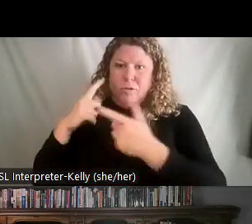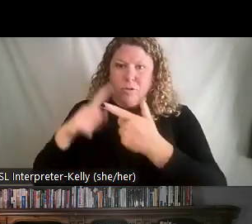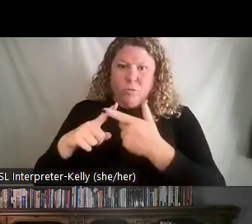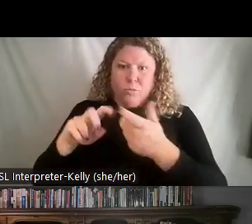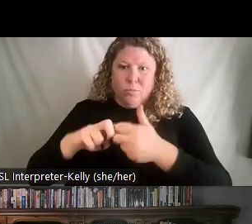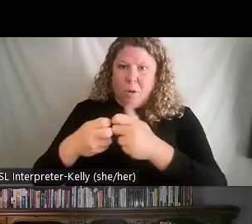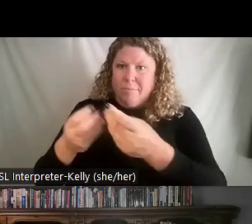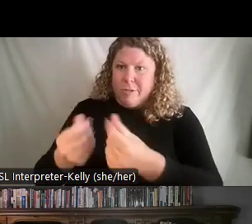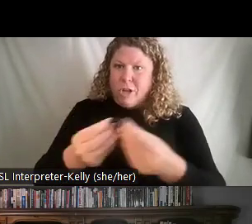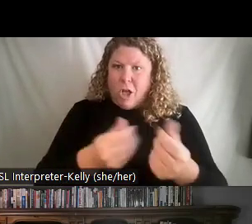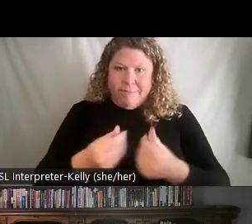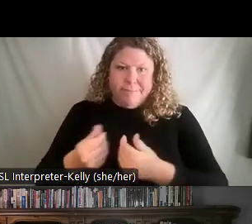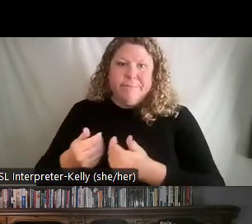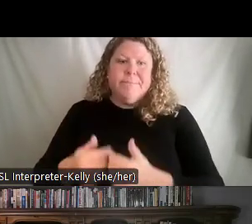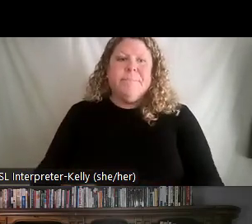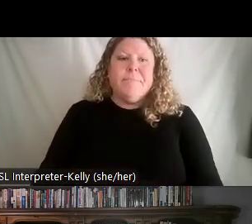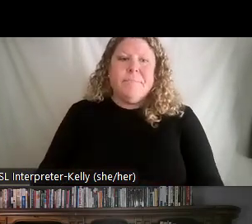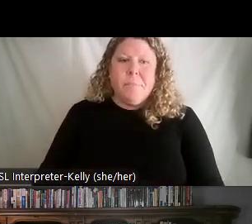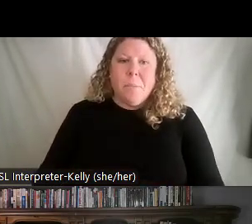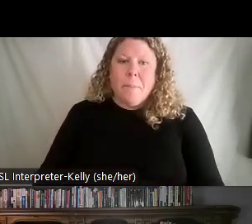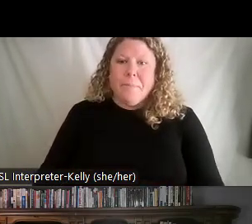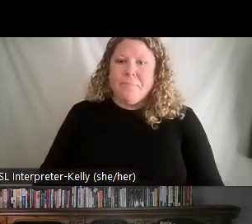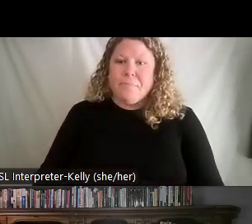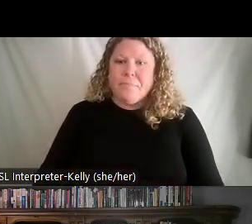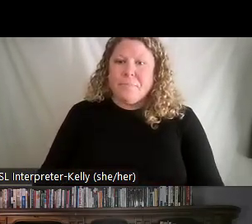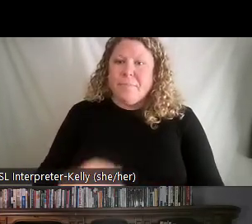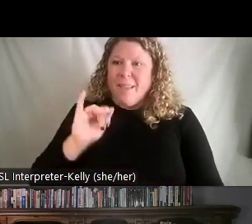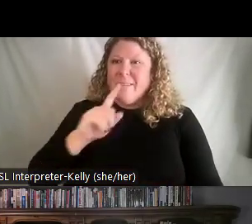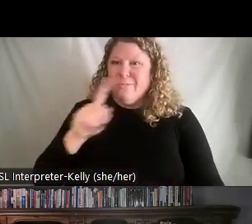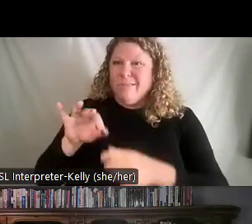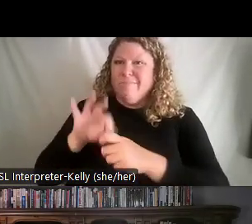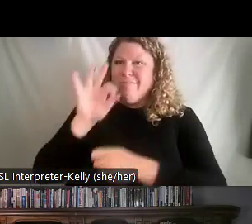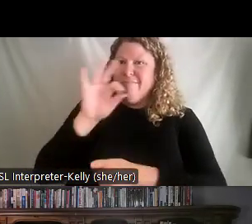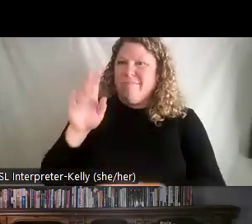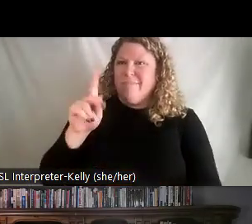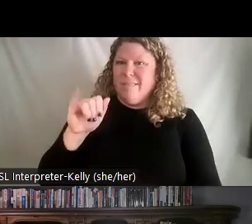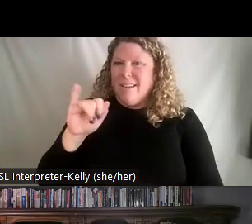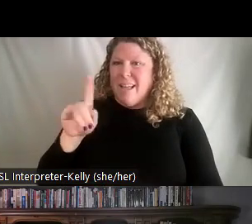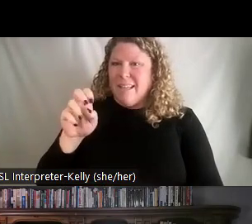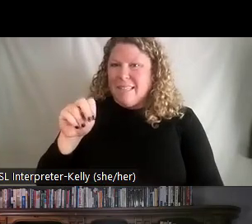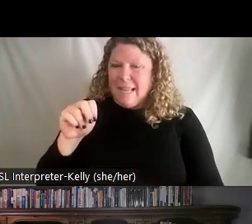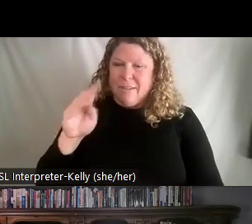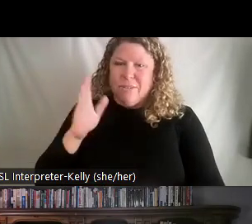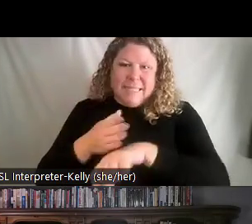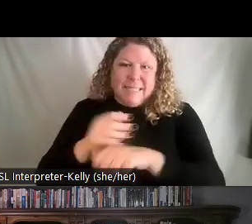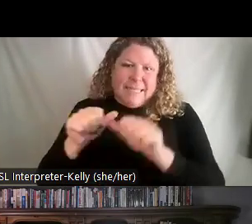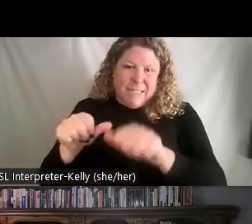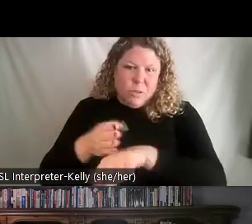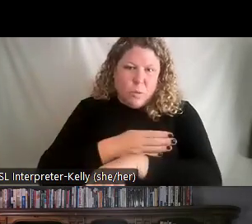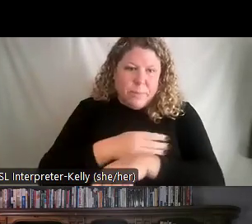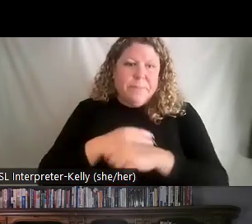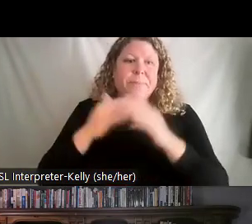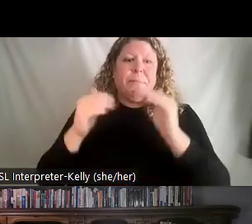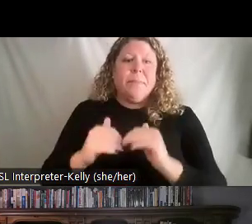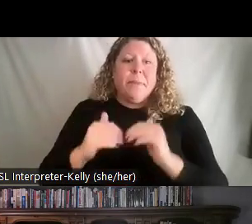these constant improvements, right? Really embrace the spirit of Kaizen or continuous improvement. Next, we want to help in